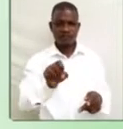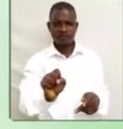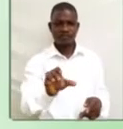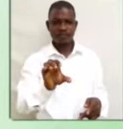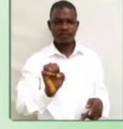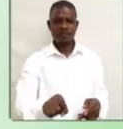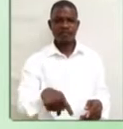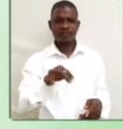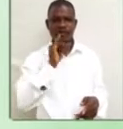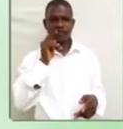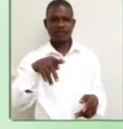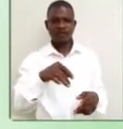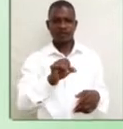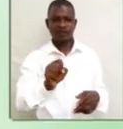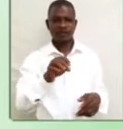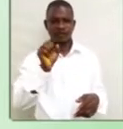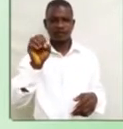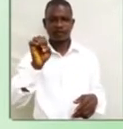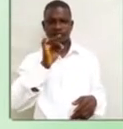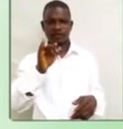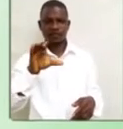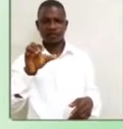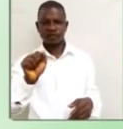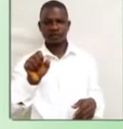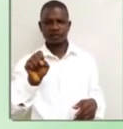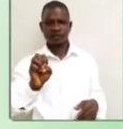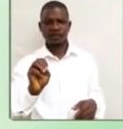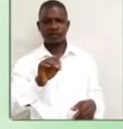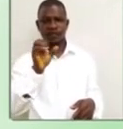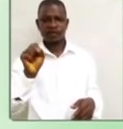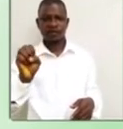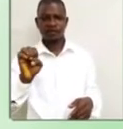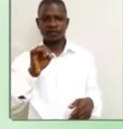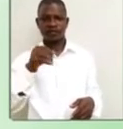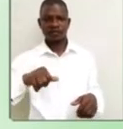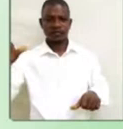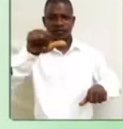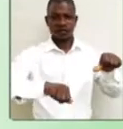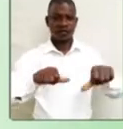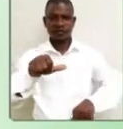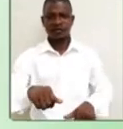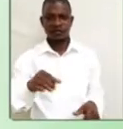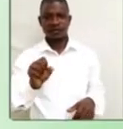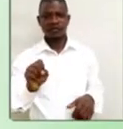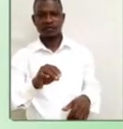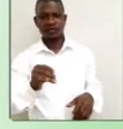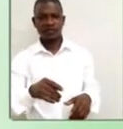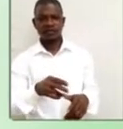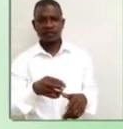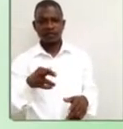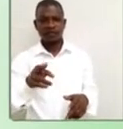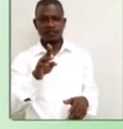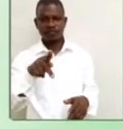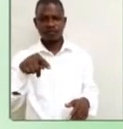Brace. S-E in case. S-C in science. Sutter. P